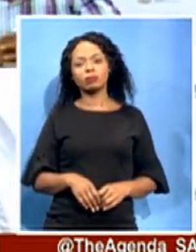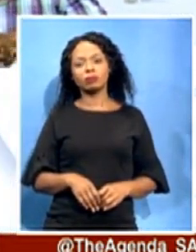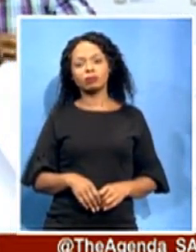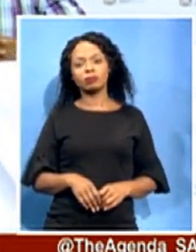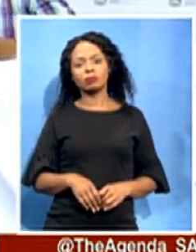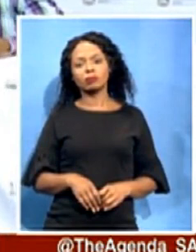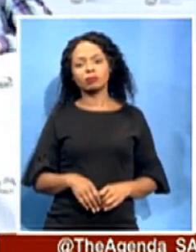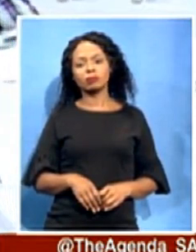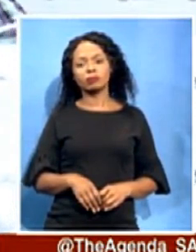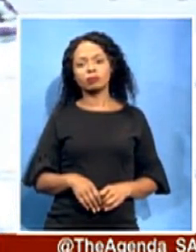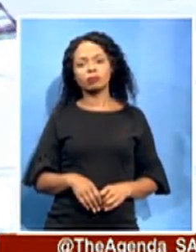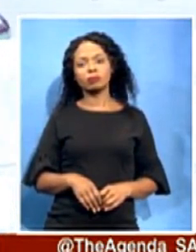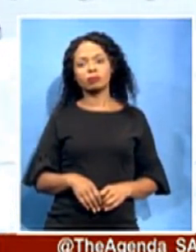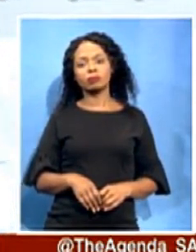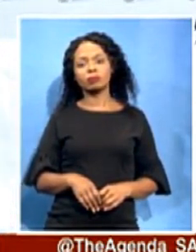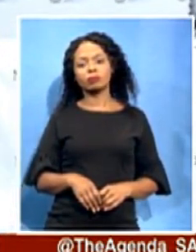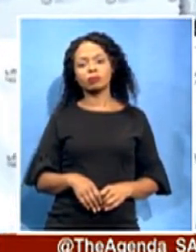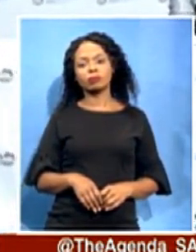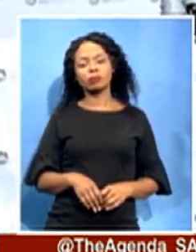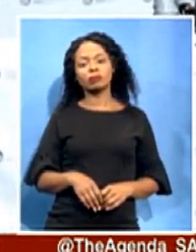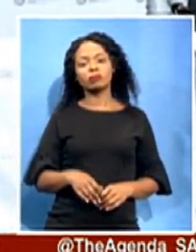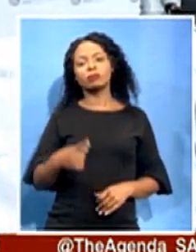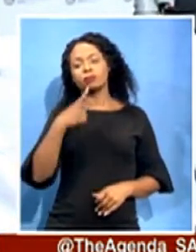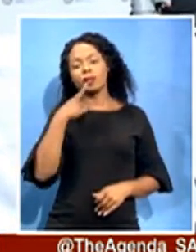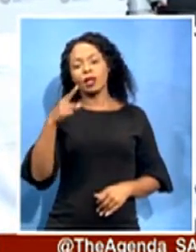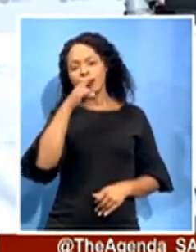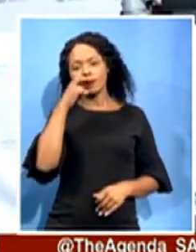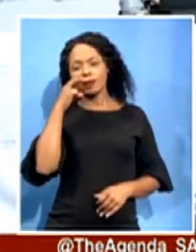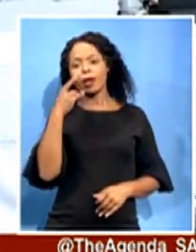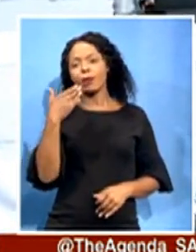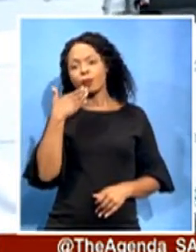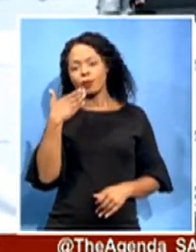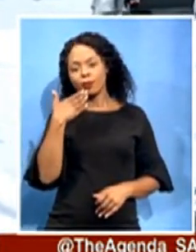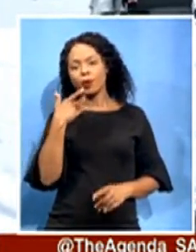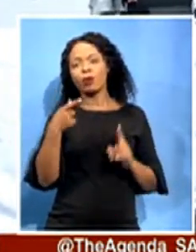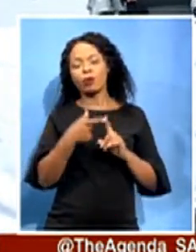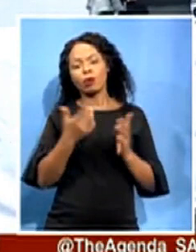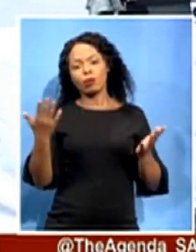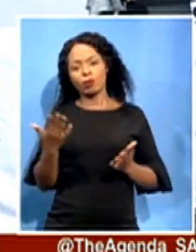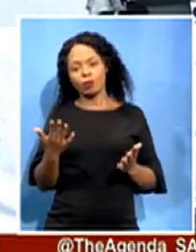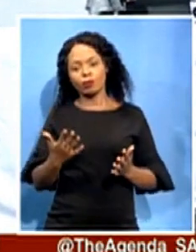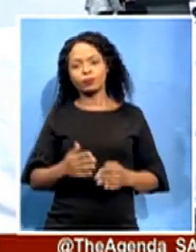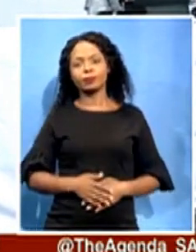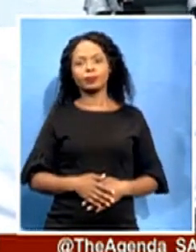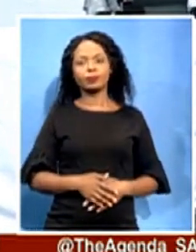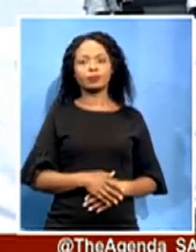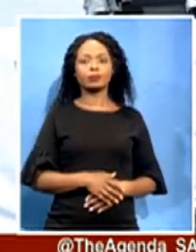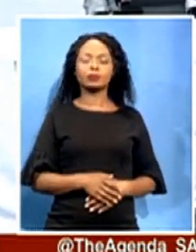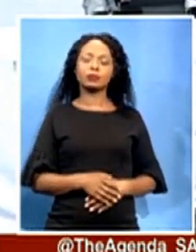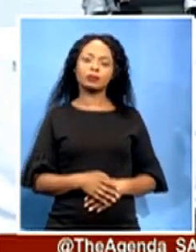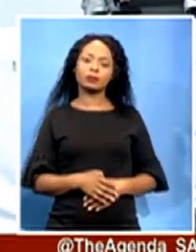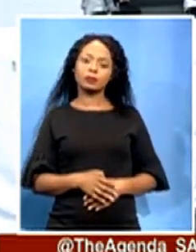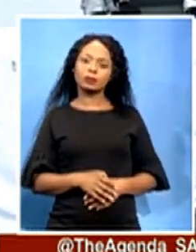your name and the middle house you are from. We're starting one, two, three,